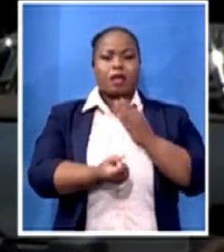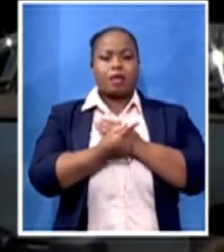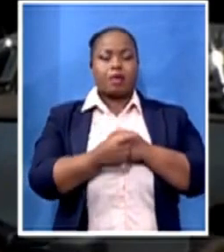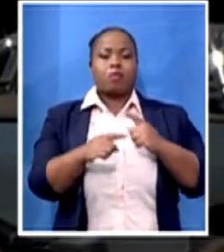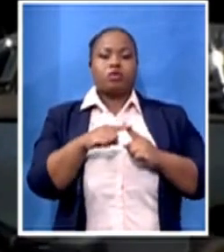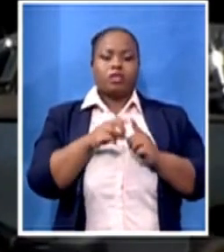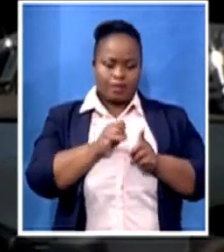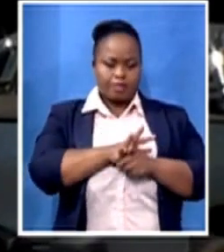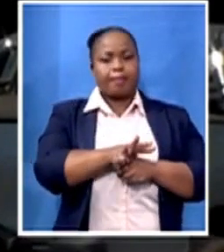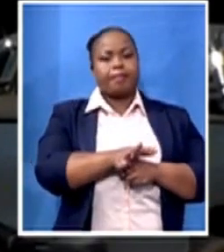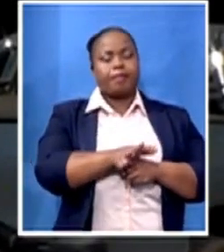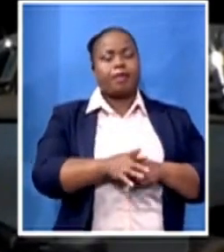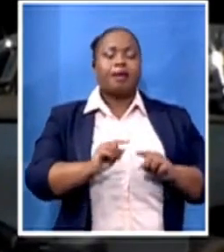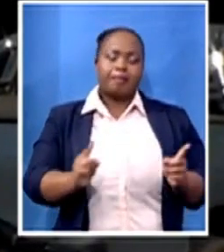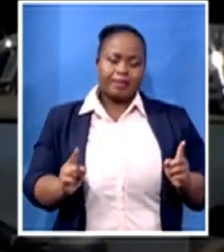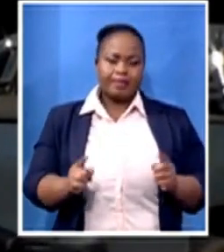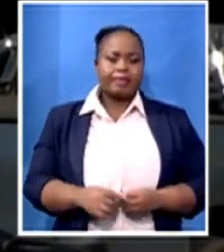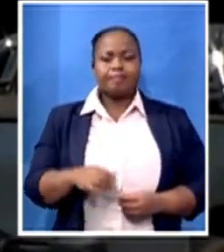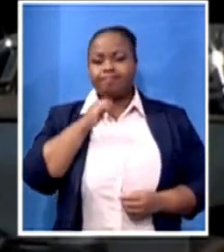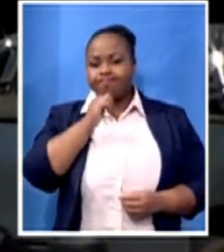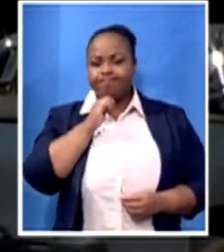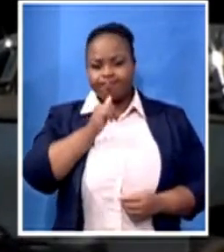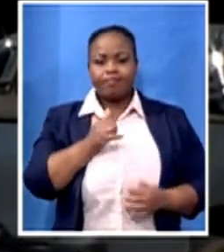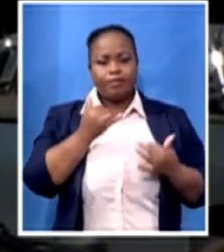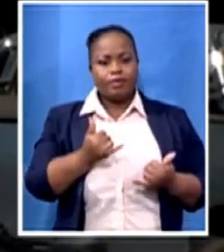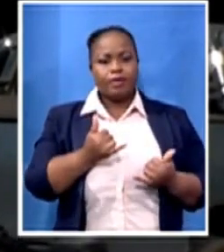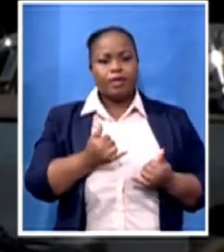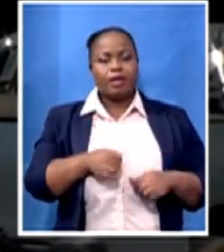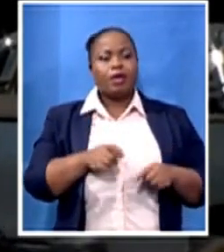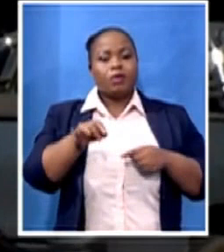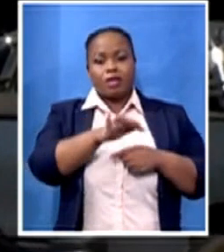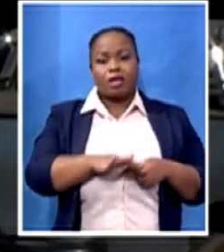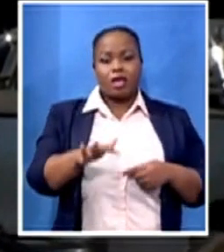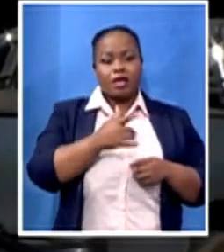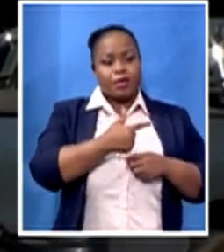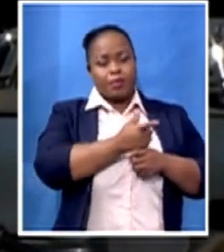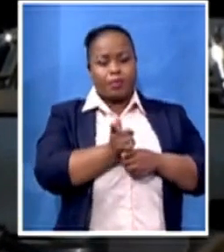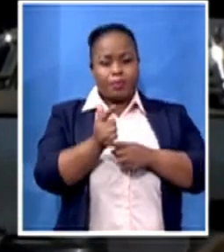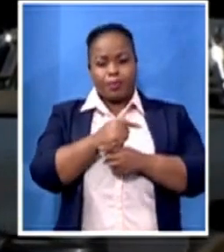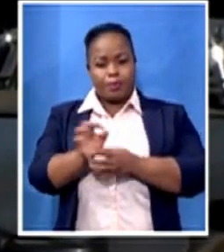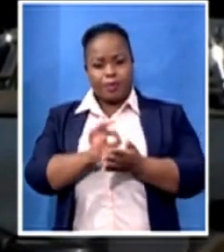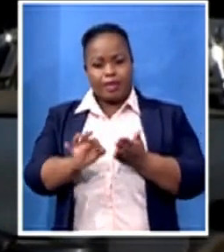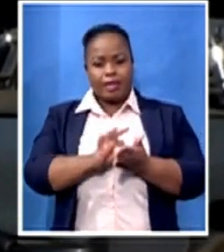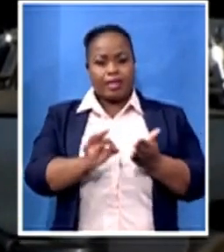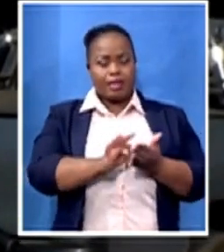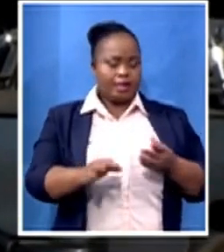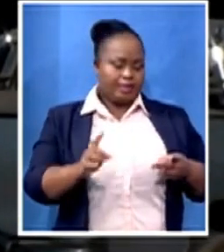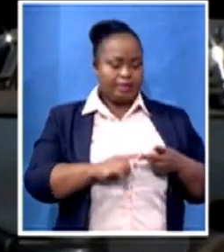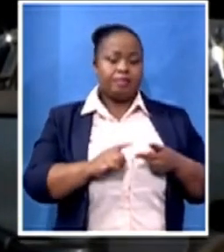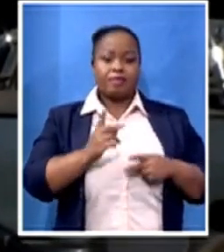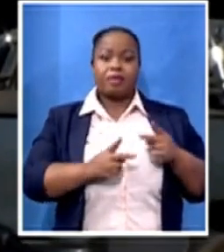we have immediately decontaminated the area. We have equally actually now started deep cleaning,